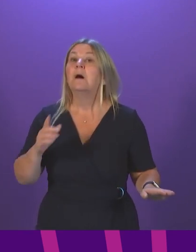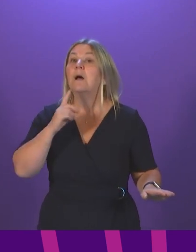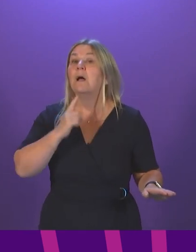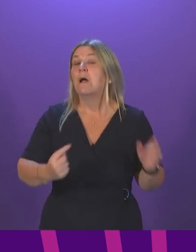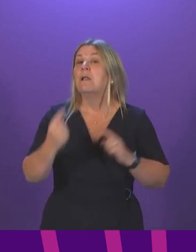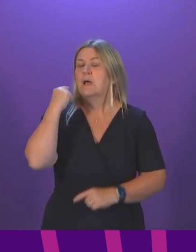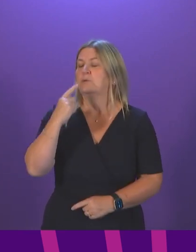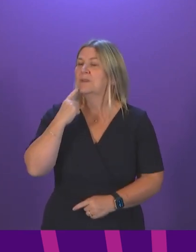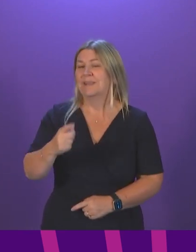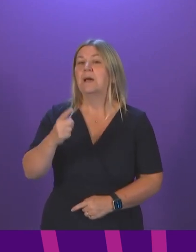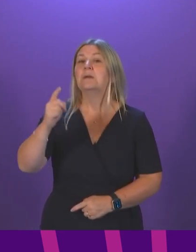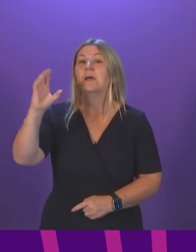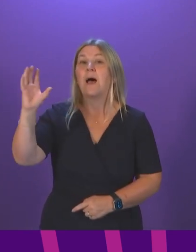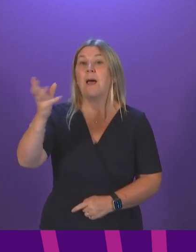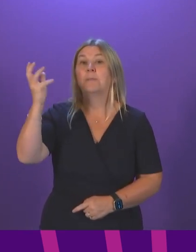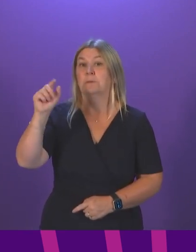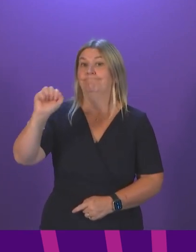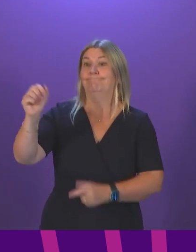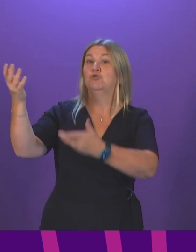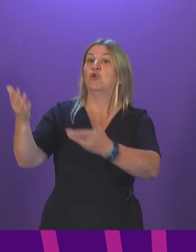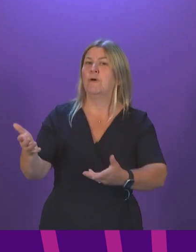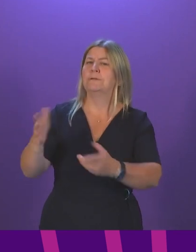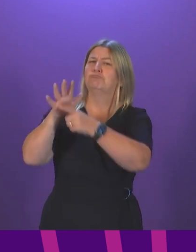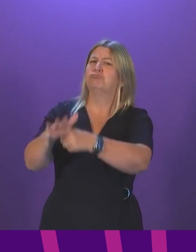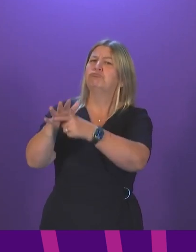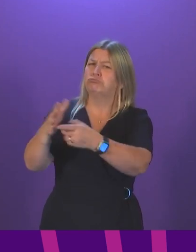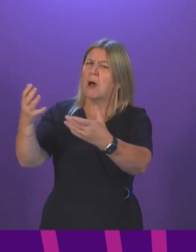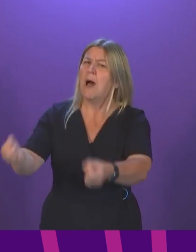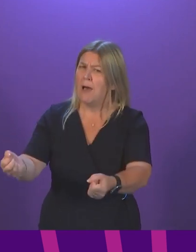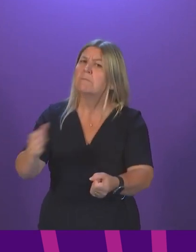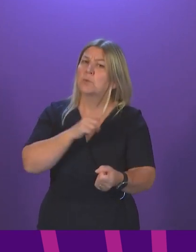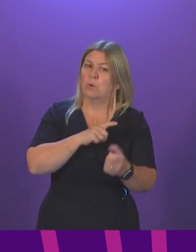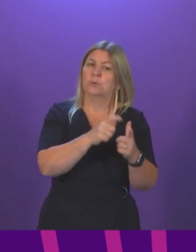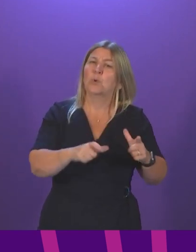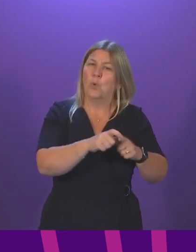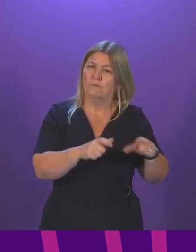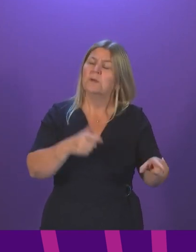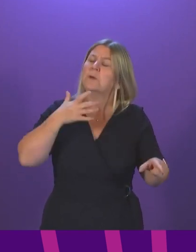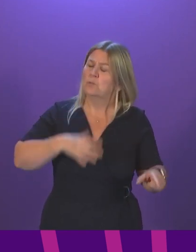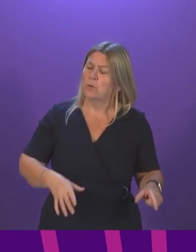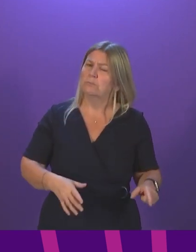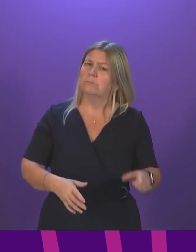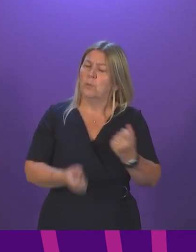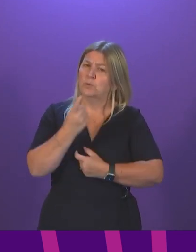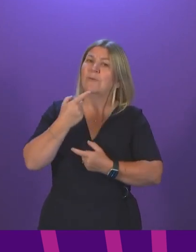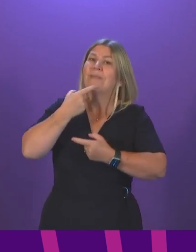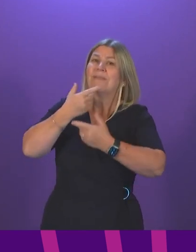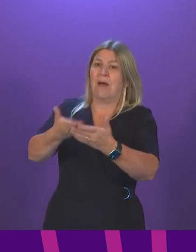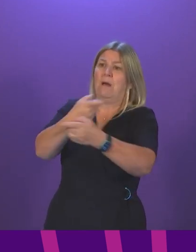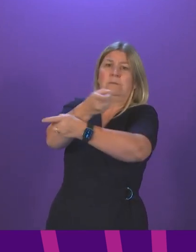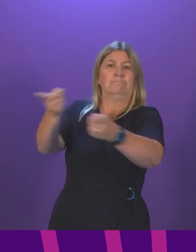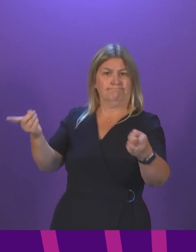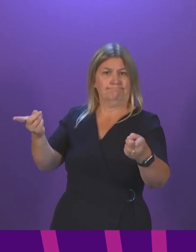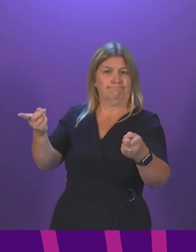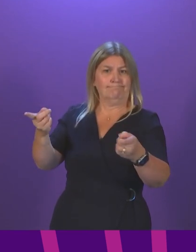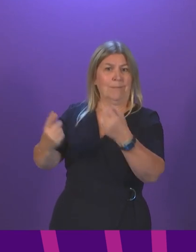acute pressure right now, largely due to COVID. I want to take the opportunity to thank our paramedics and technicians